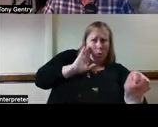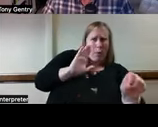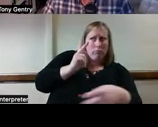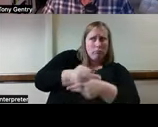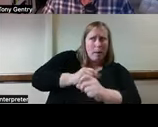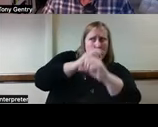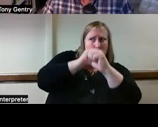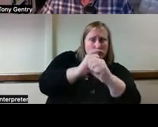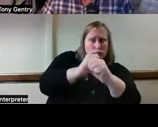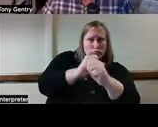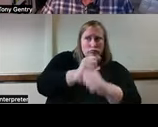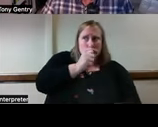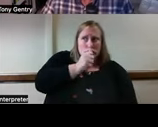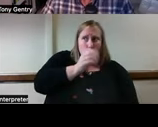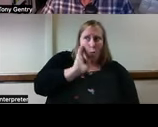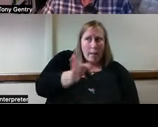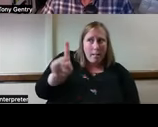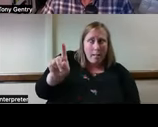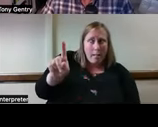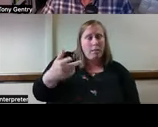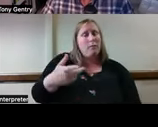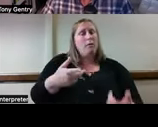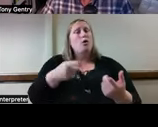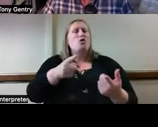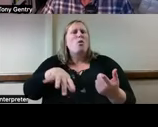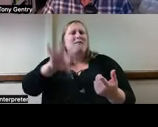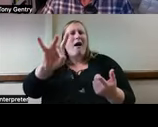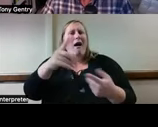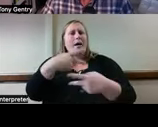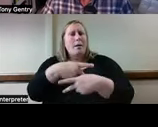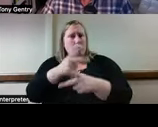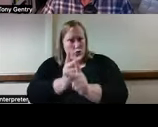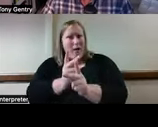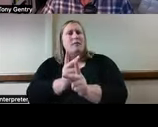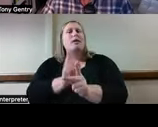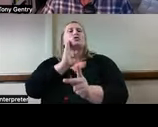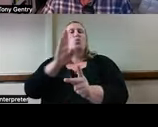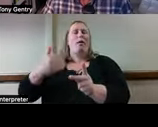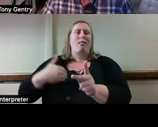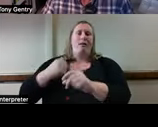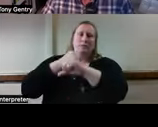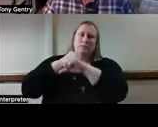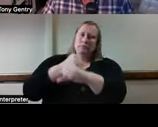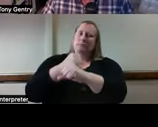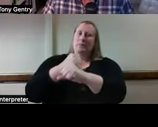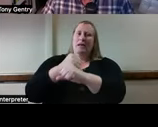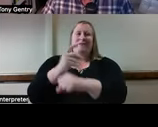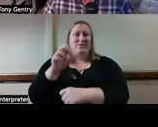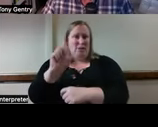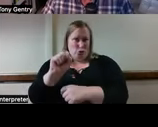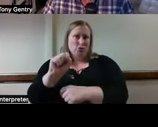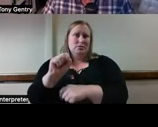What you can do is to seek products that offer end-to-end encryption of transmitted data. And